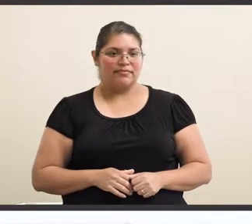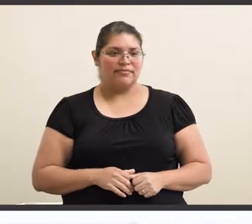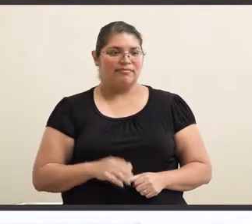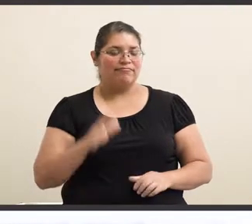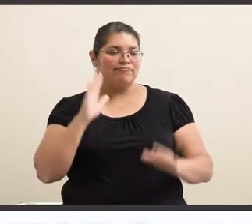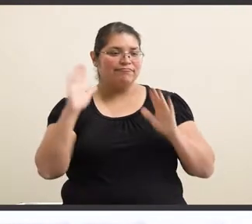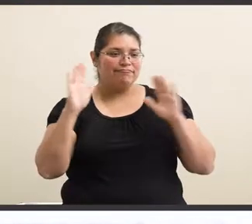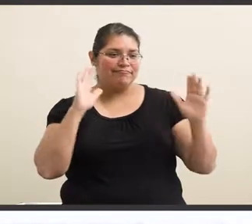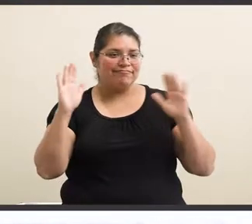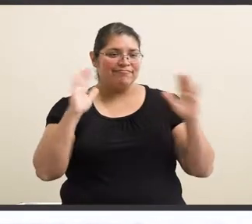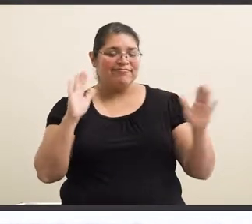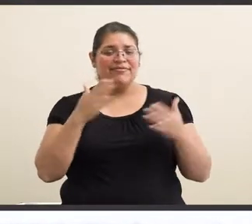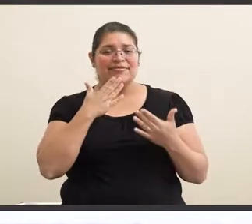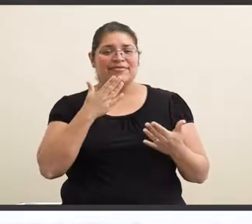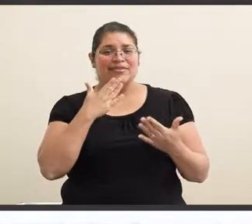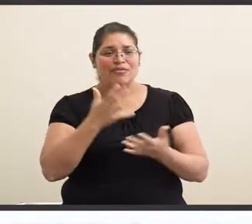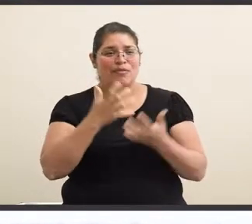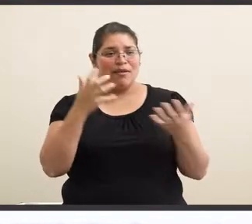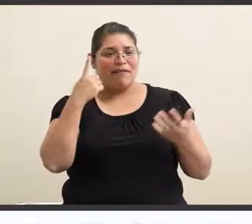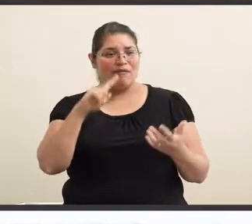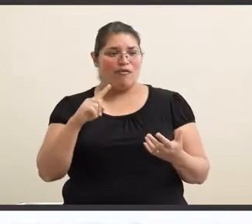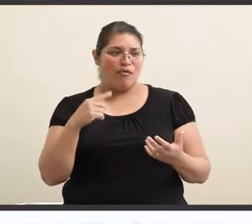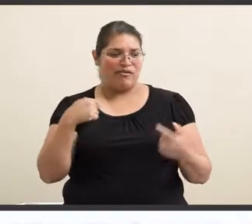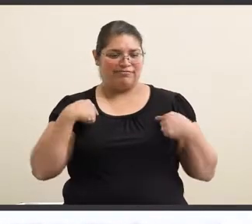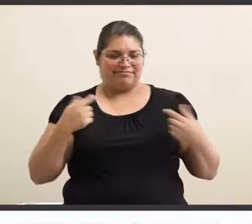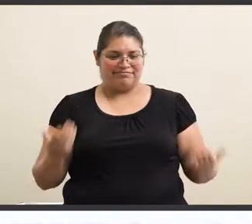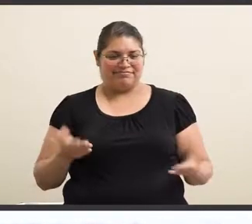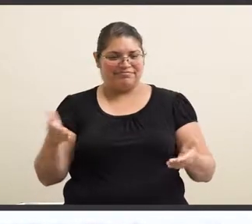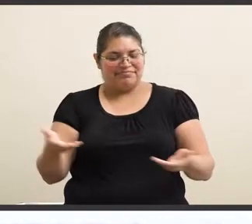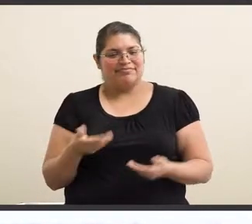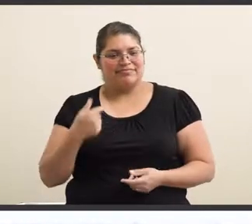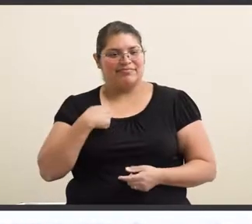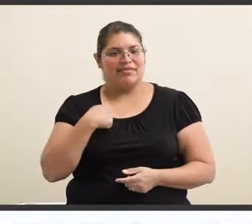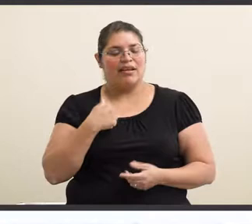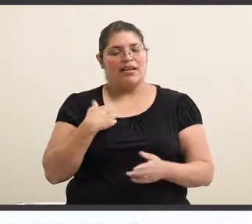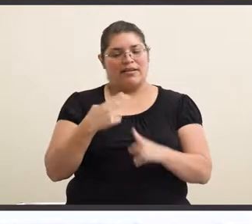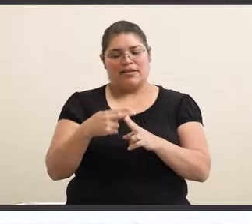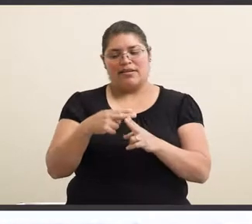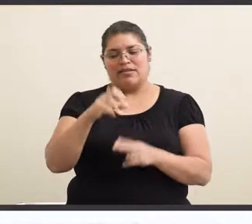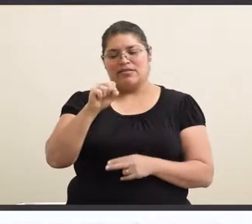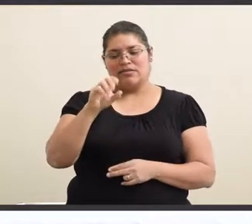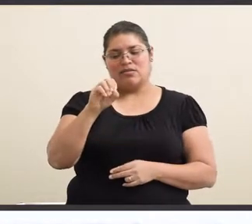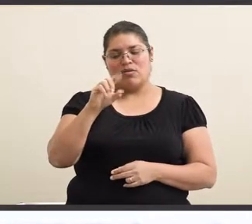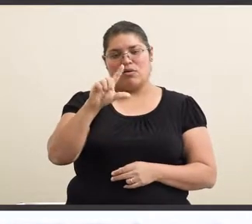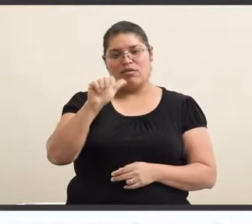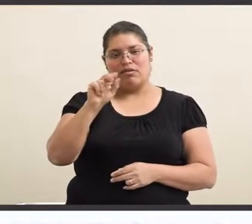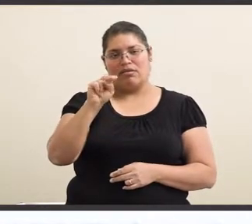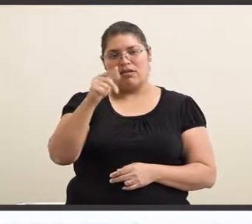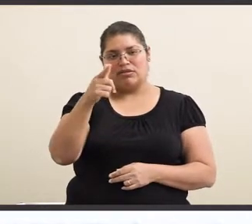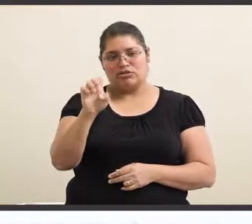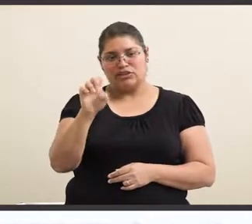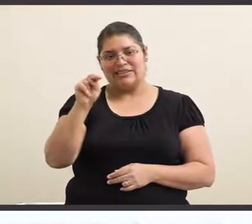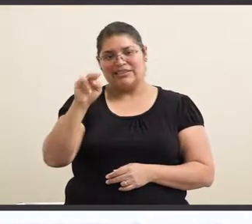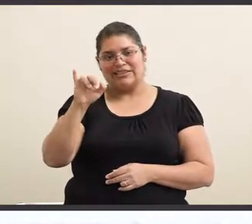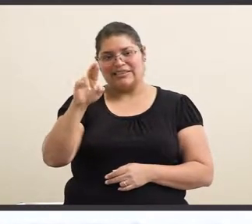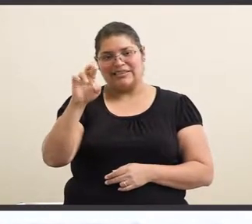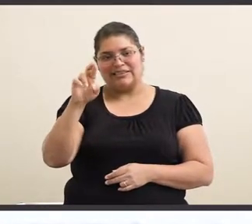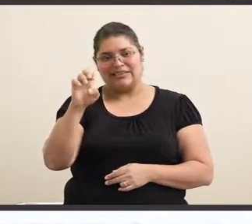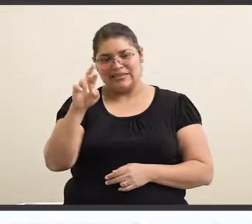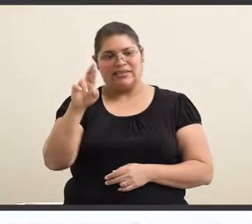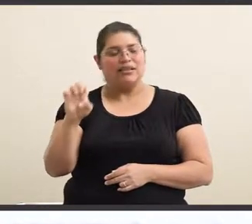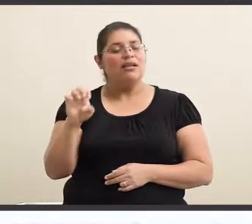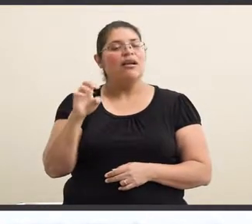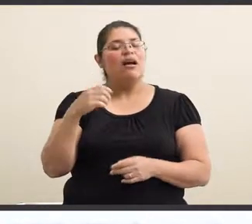Hi, everyone. Thank you so much for having me here today. My name is Solange. I'm a graduate student